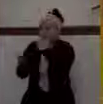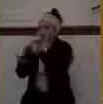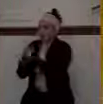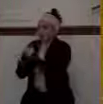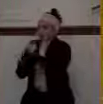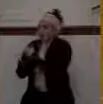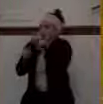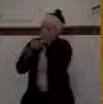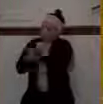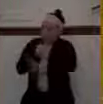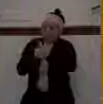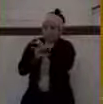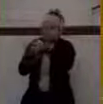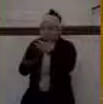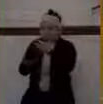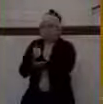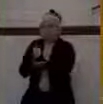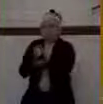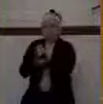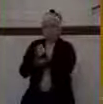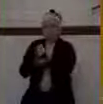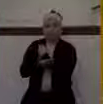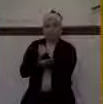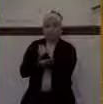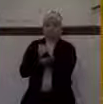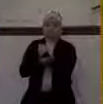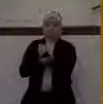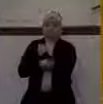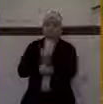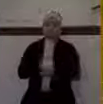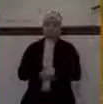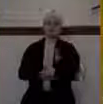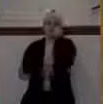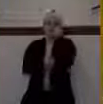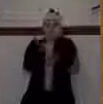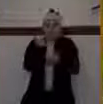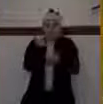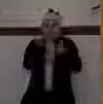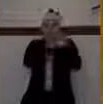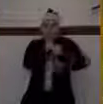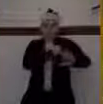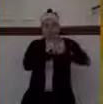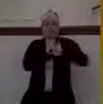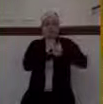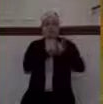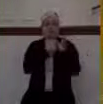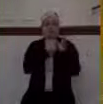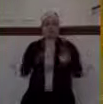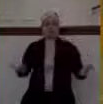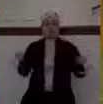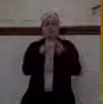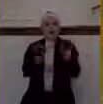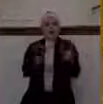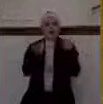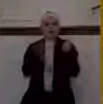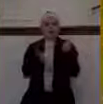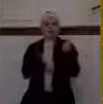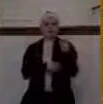these gold shields. According to Dilday, each large shield was worth about $120,000.